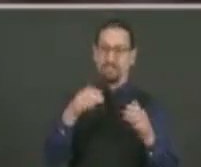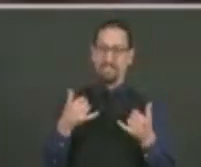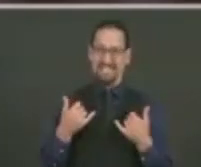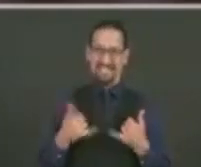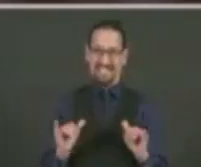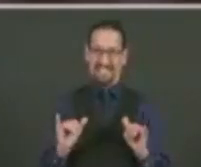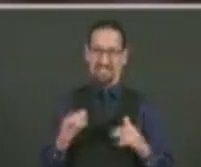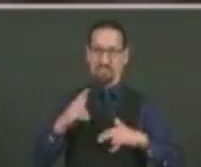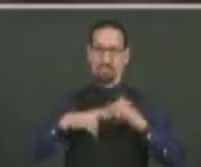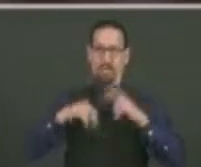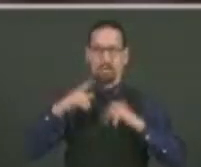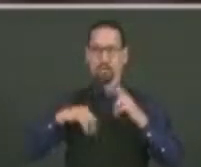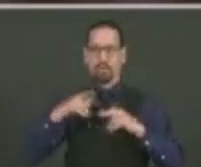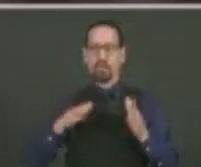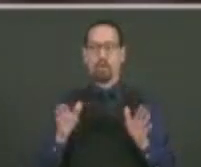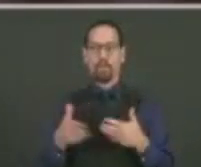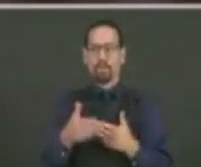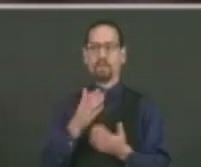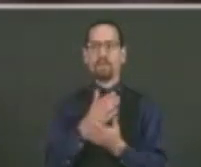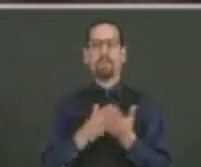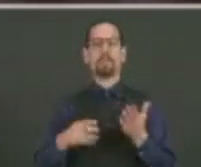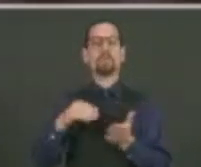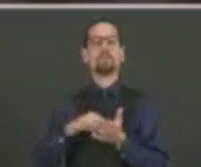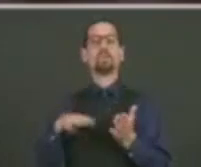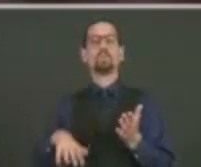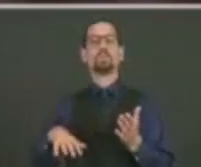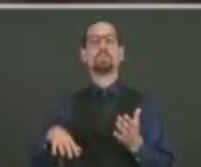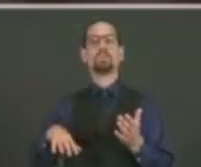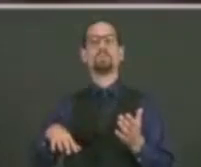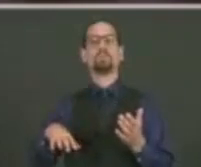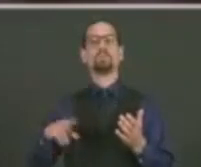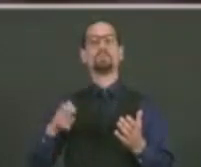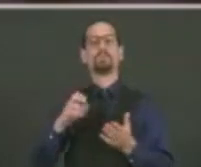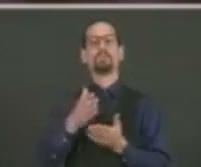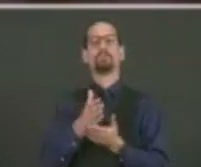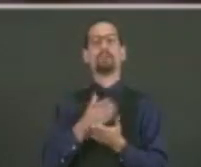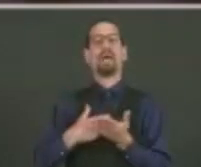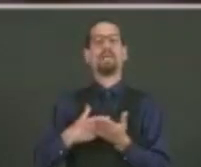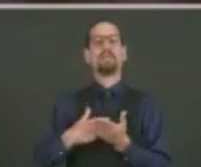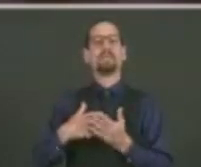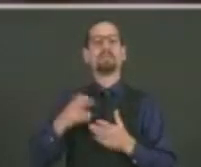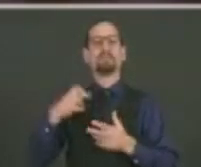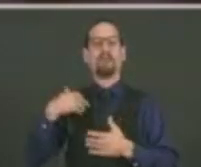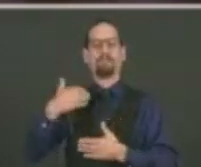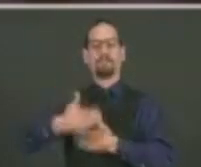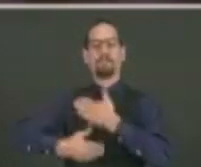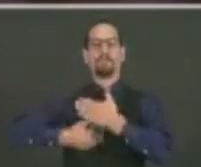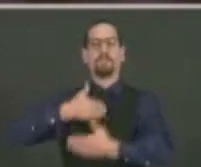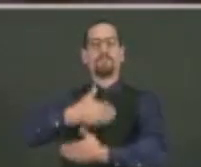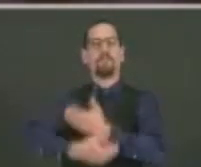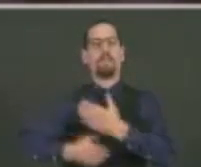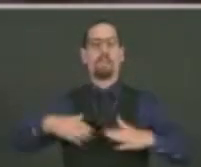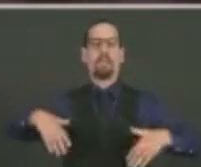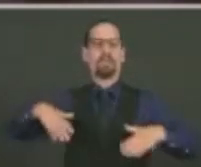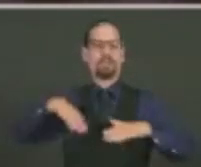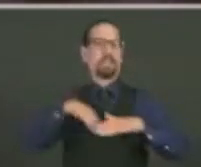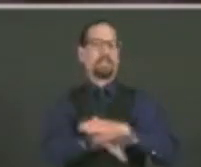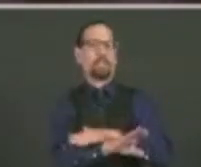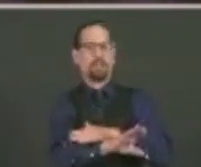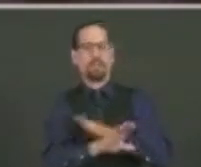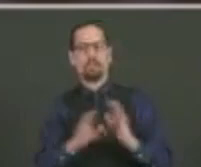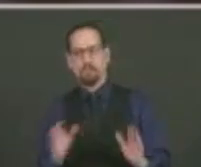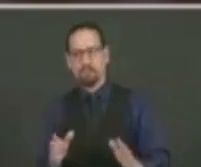yet. Remember, they have a phased start. So yesterday I was at Portsmouth. They have the little kids, the kindergartners and the first graders there.